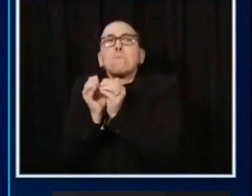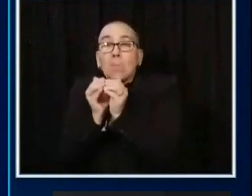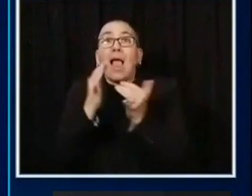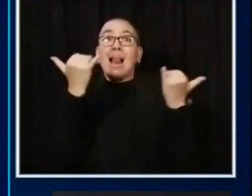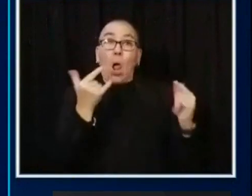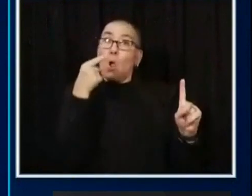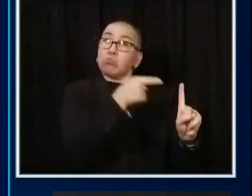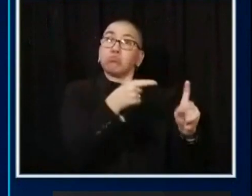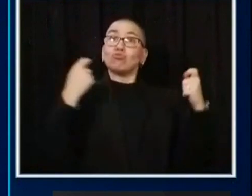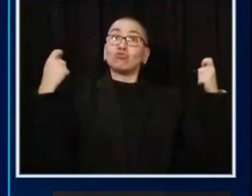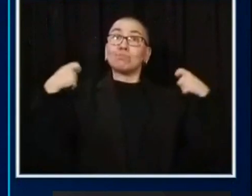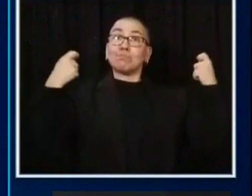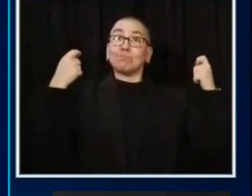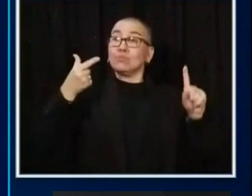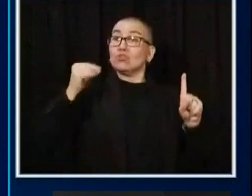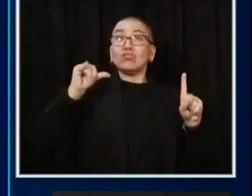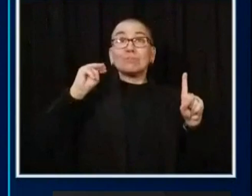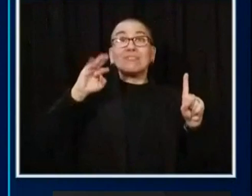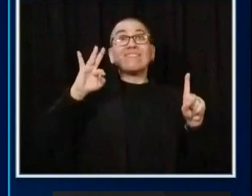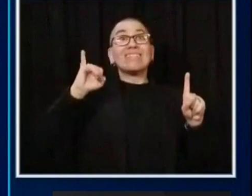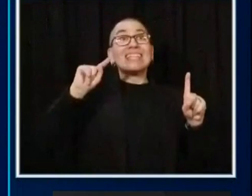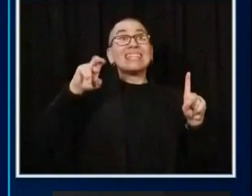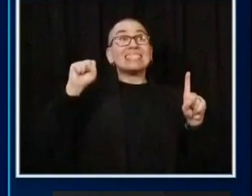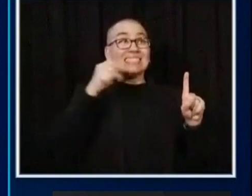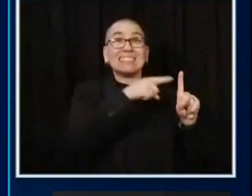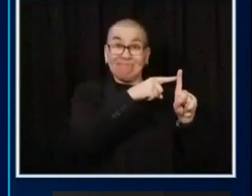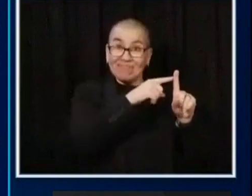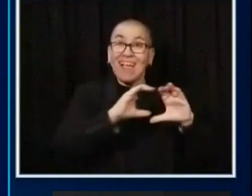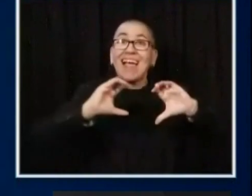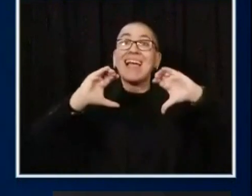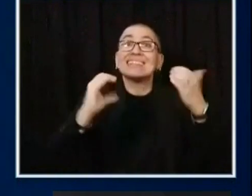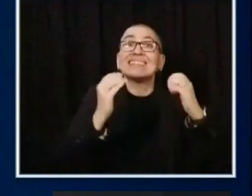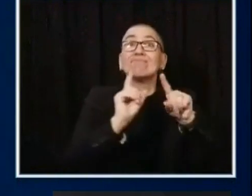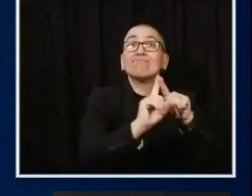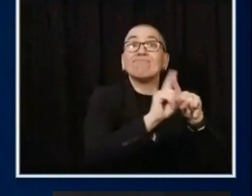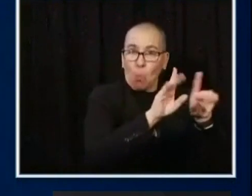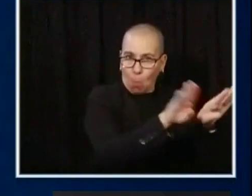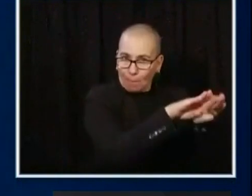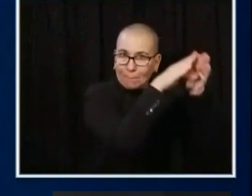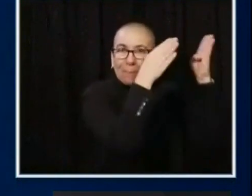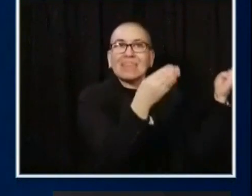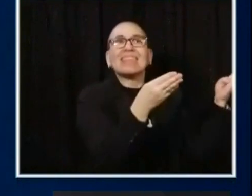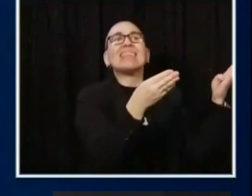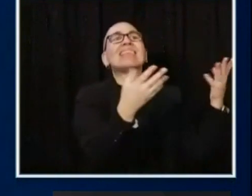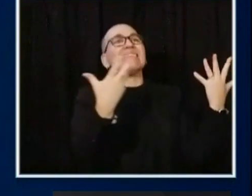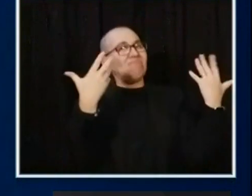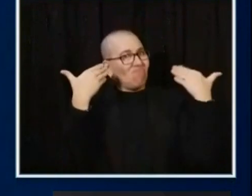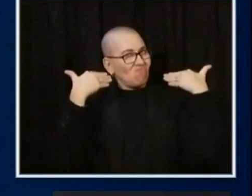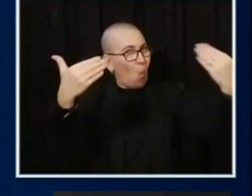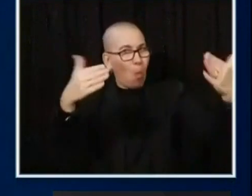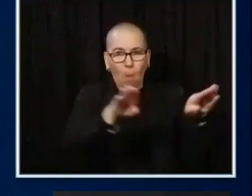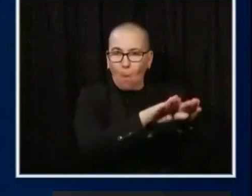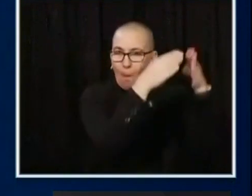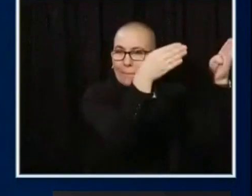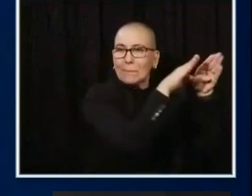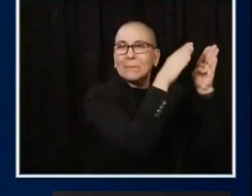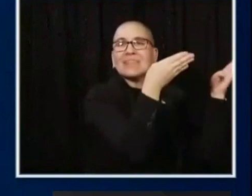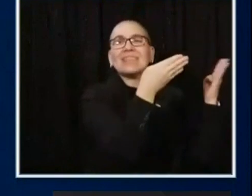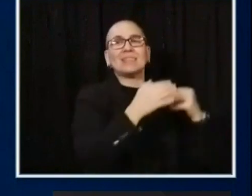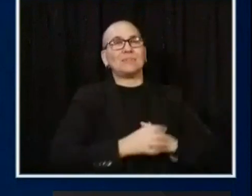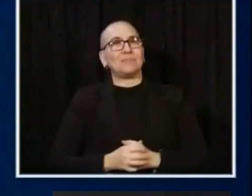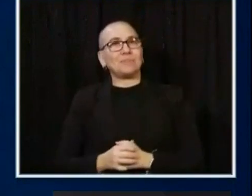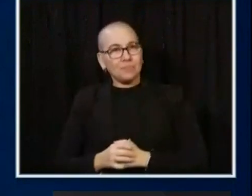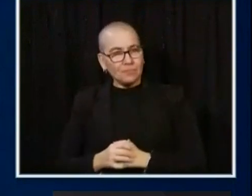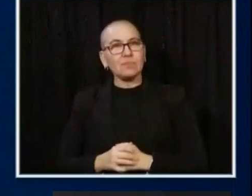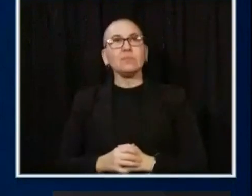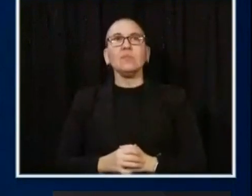opening back up. And then, of course, outdoor events and entertainment, which again, Minnesotans do well. I would just say this. We'll keep our hand on